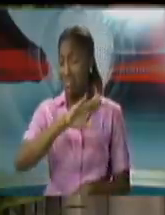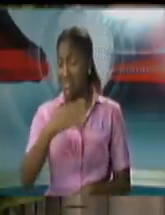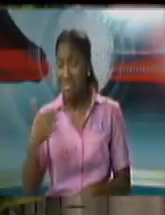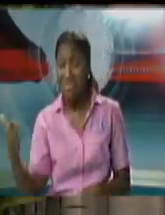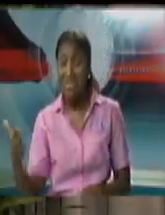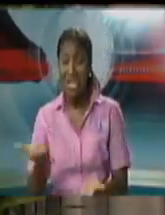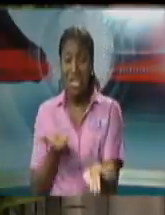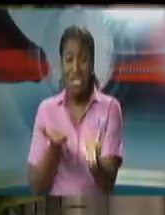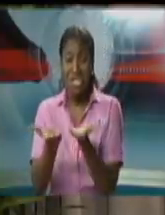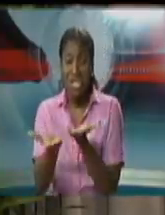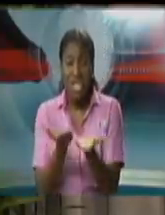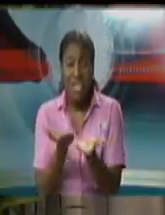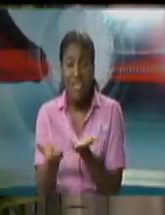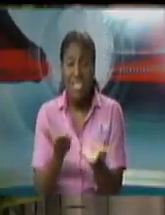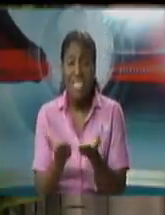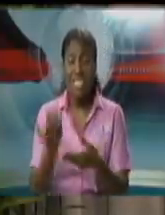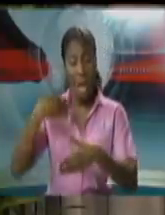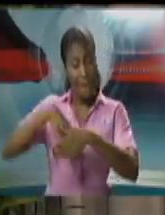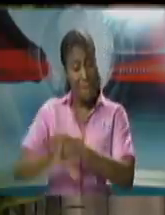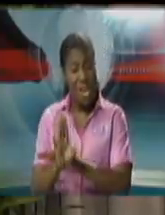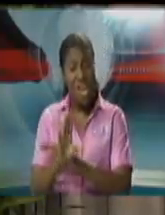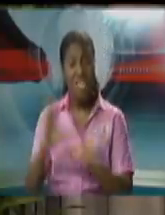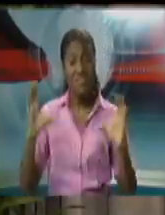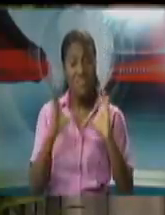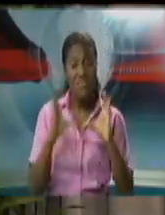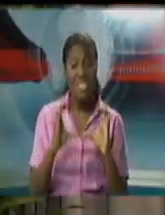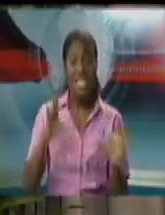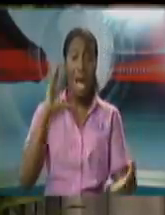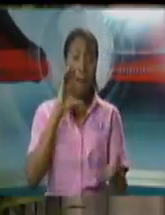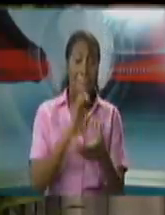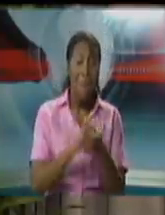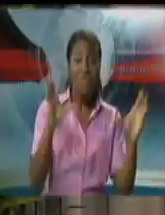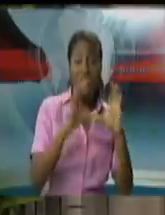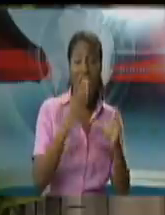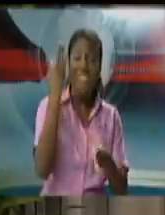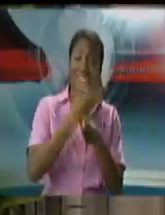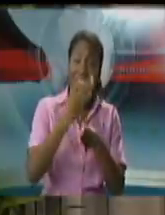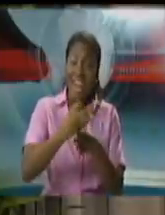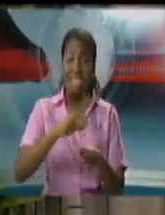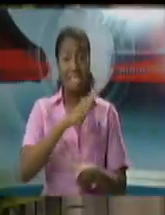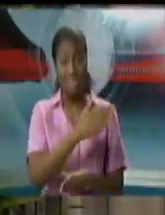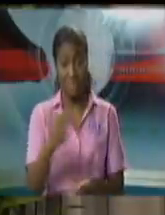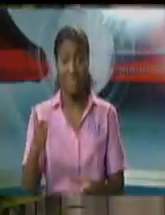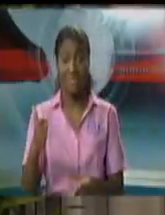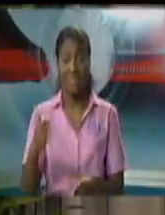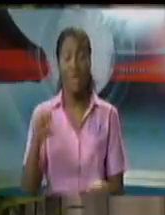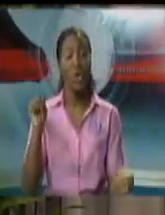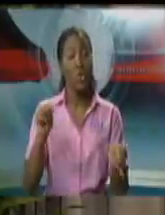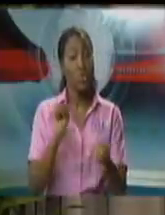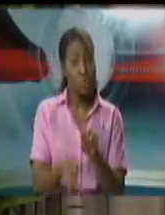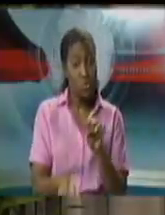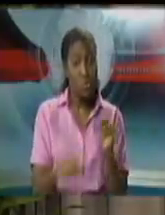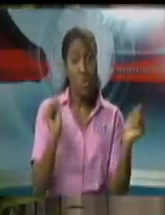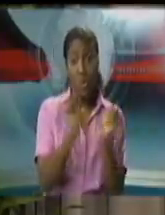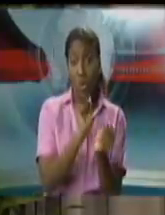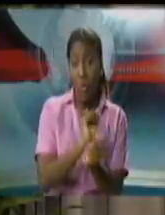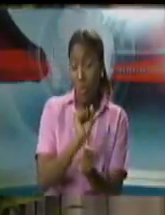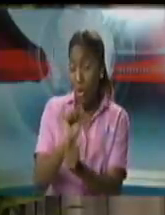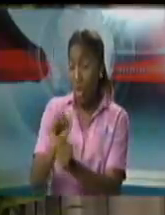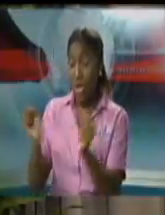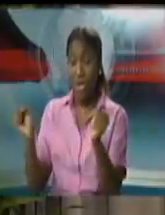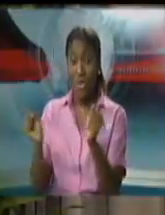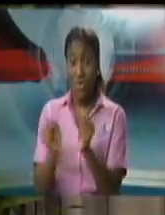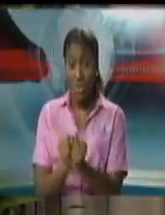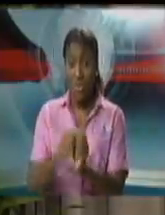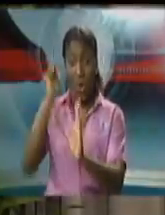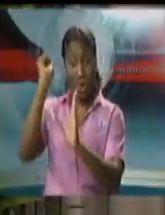services, including births, deaths, marriage, companies, filings, lands, etc. And in coordinating with one of our biggest stakeholders, the